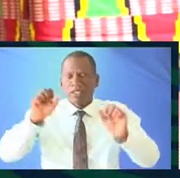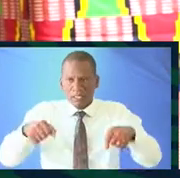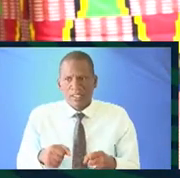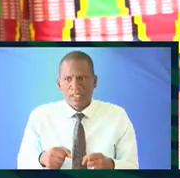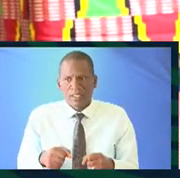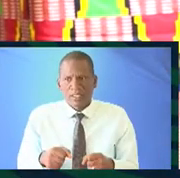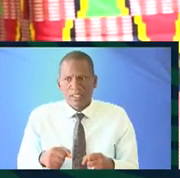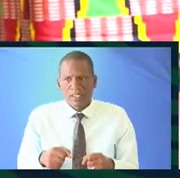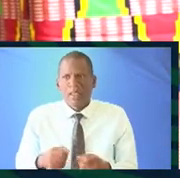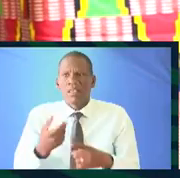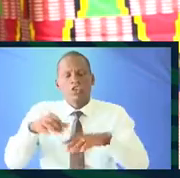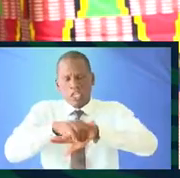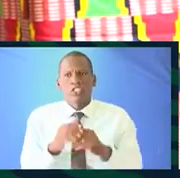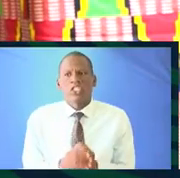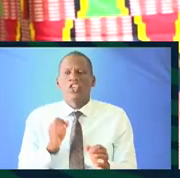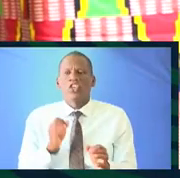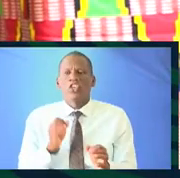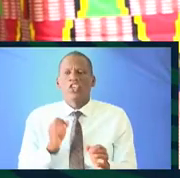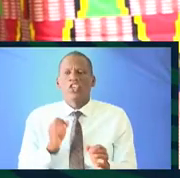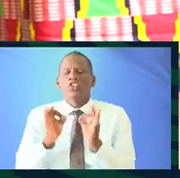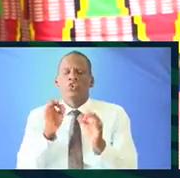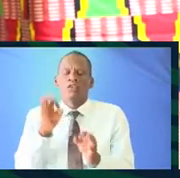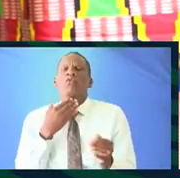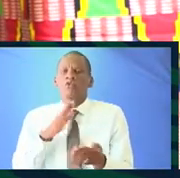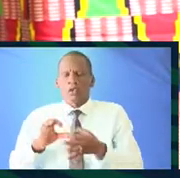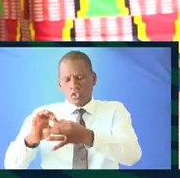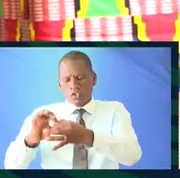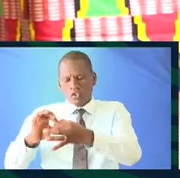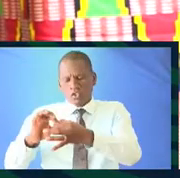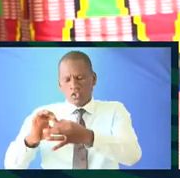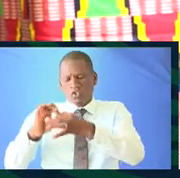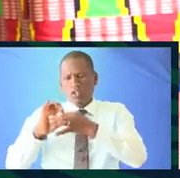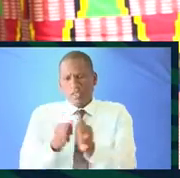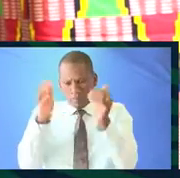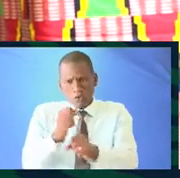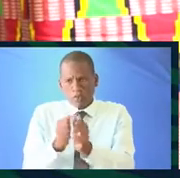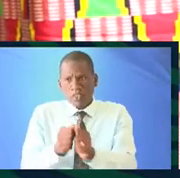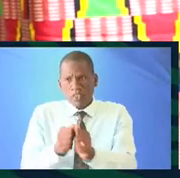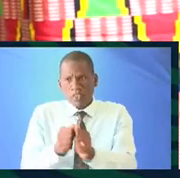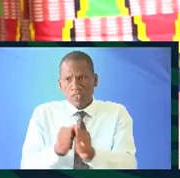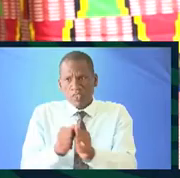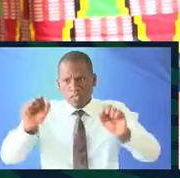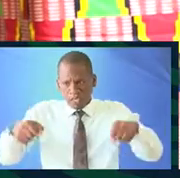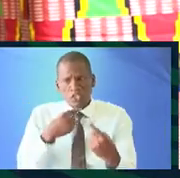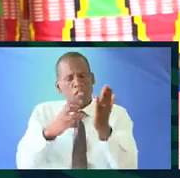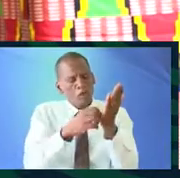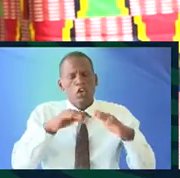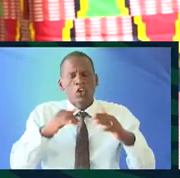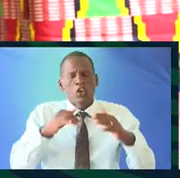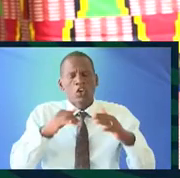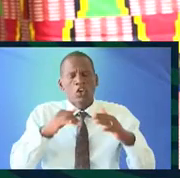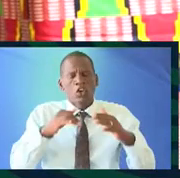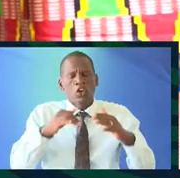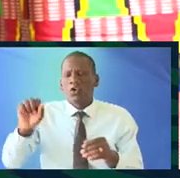yes then you speak English do you want to be solidary with the person you're dealing with yes so you speak